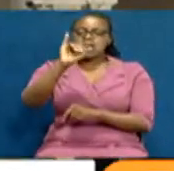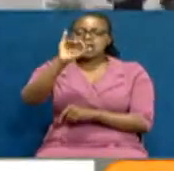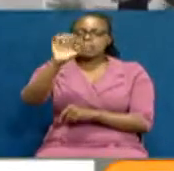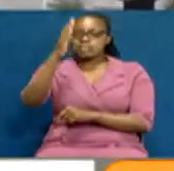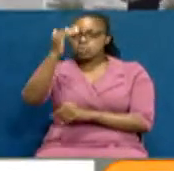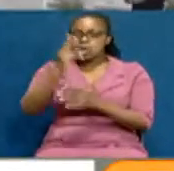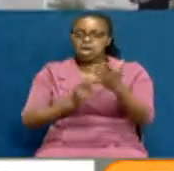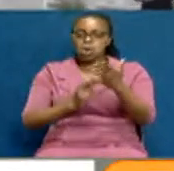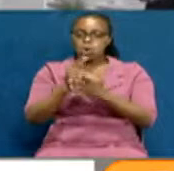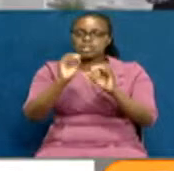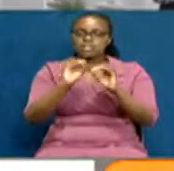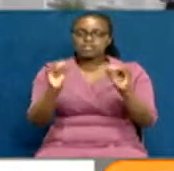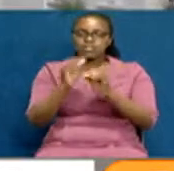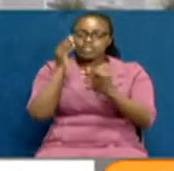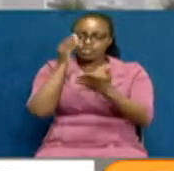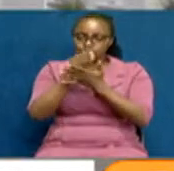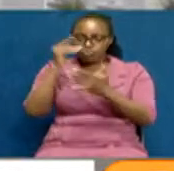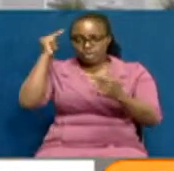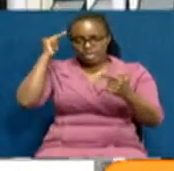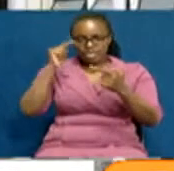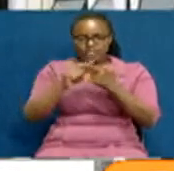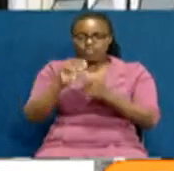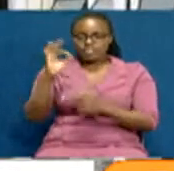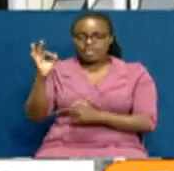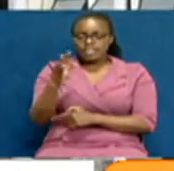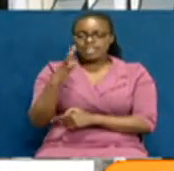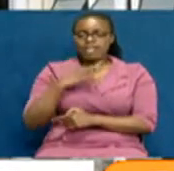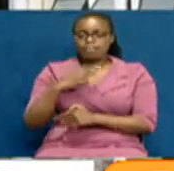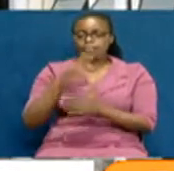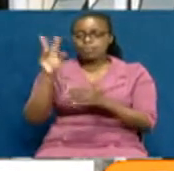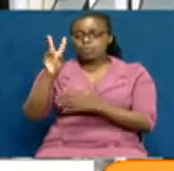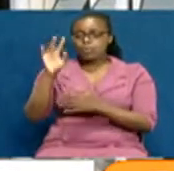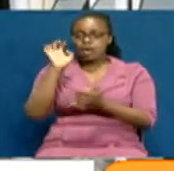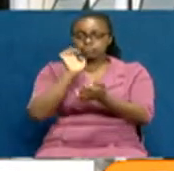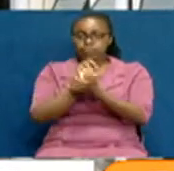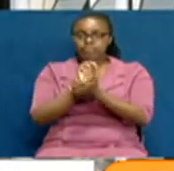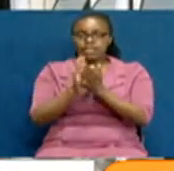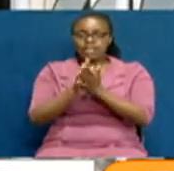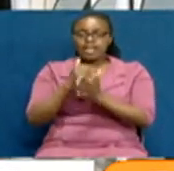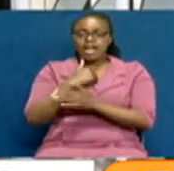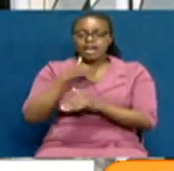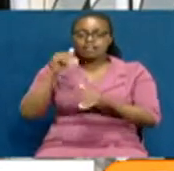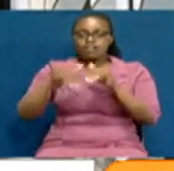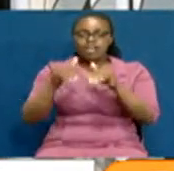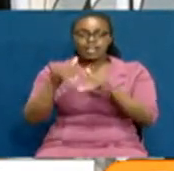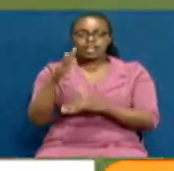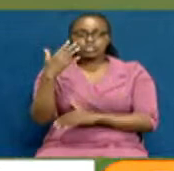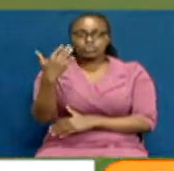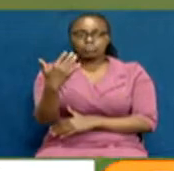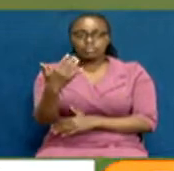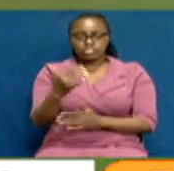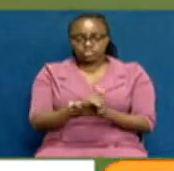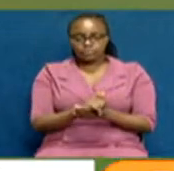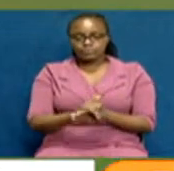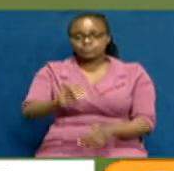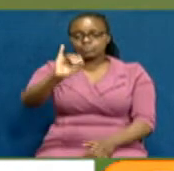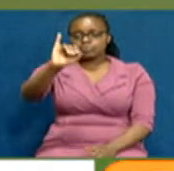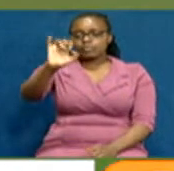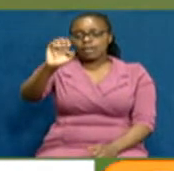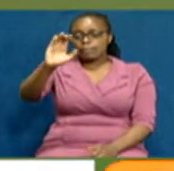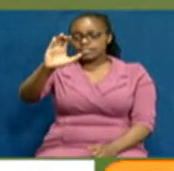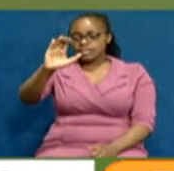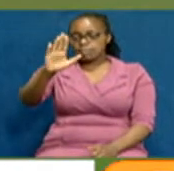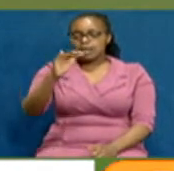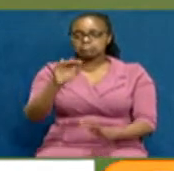dishonesty over the true intention of the three Venezuelans arrested in possession of election material. The IBC,